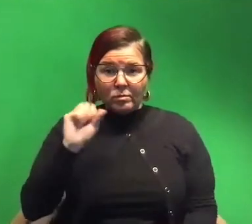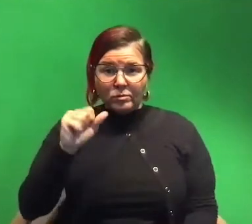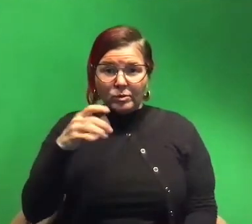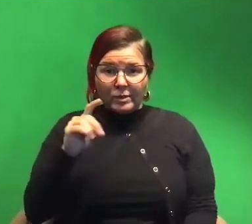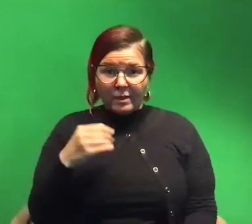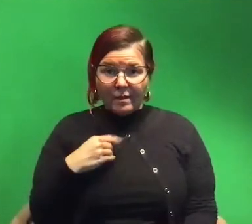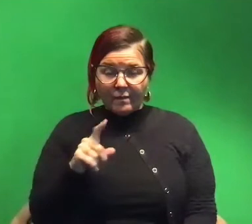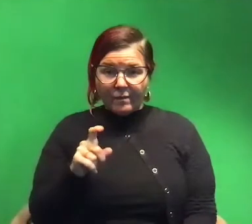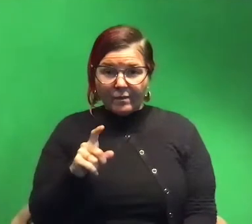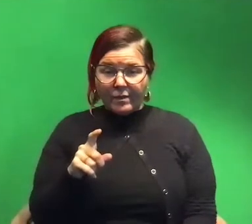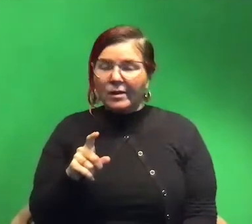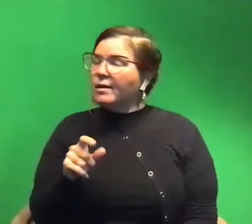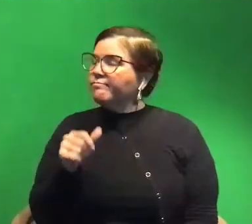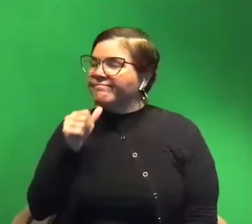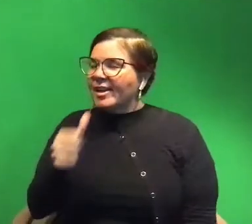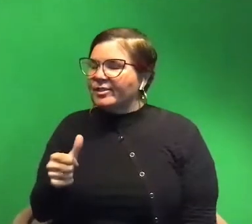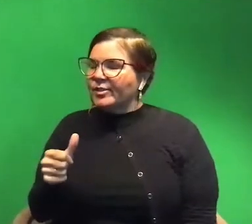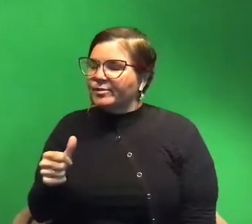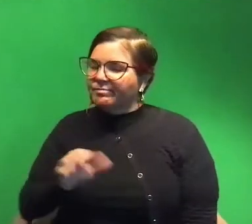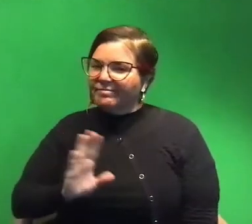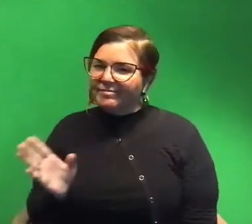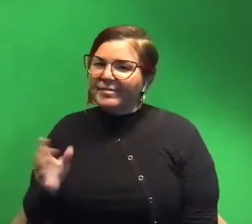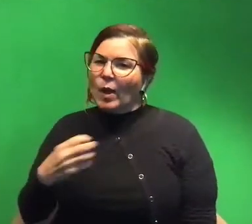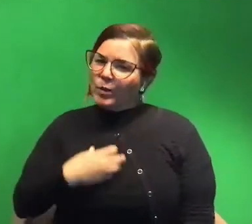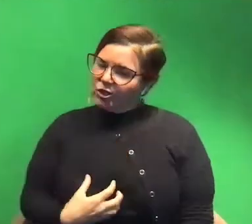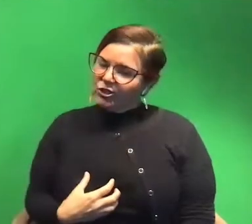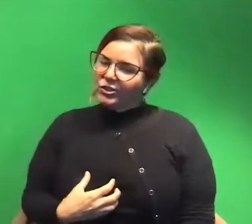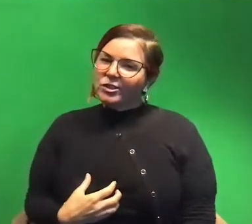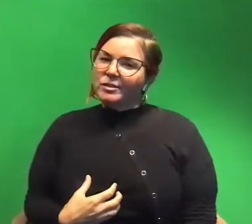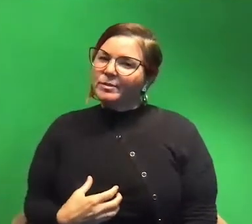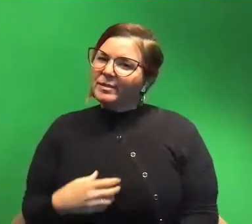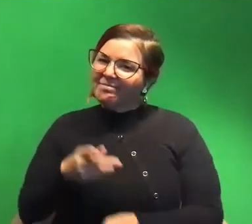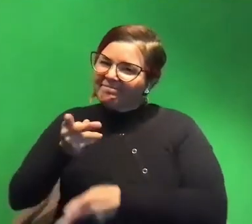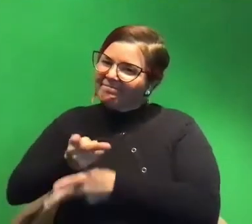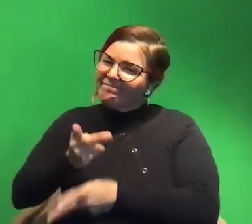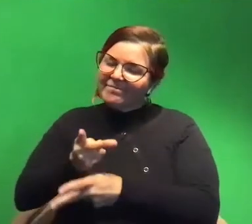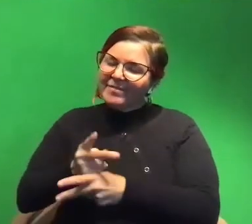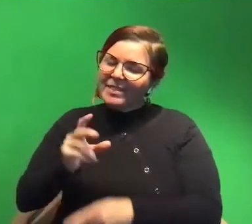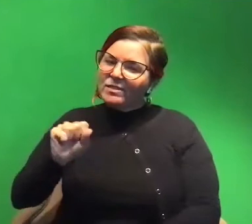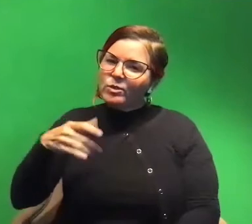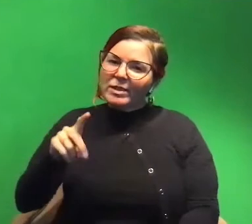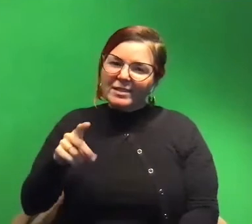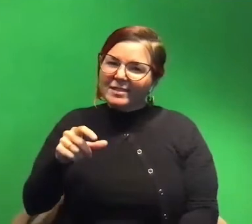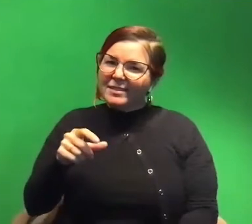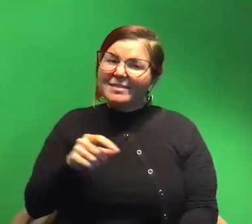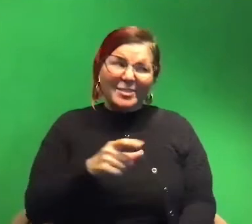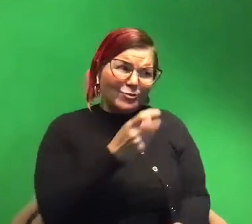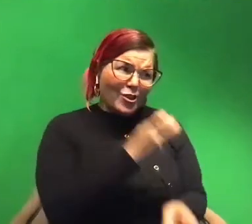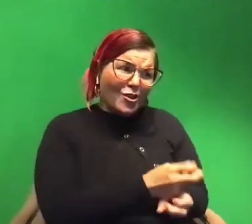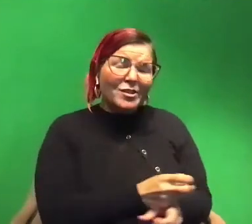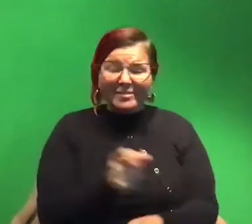gosh I do not I wish I did but keeping squid is it's not really hard yeah